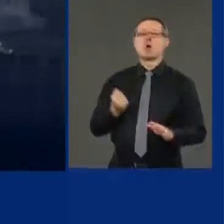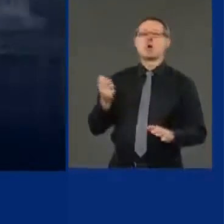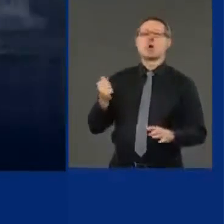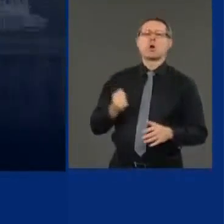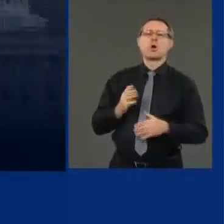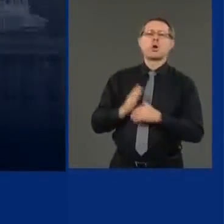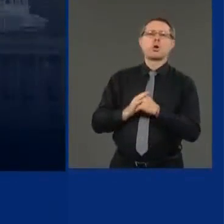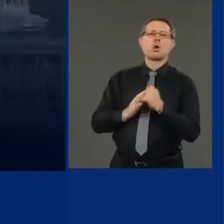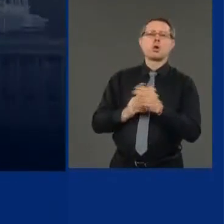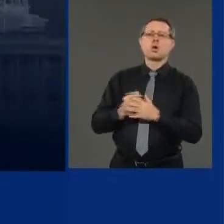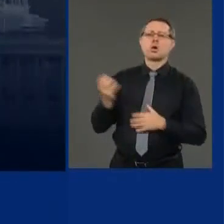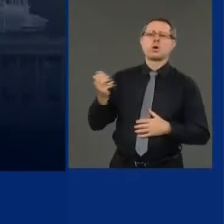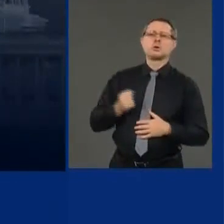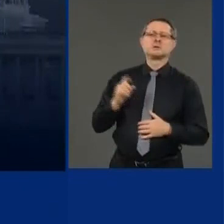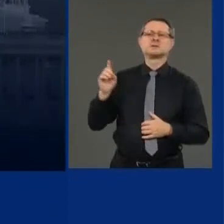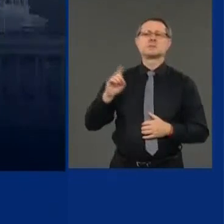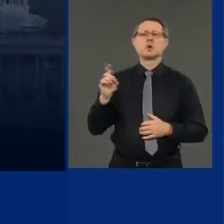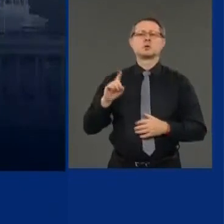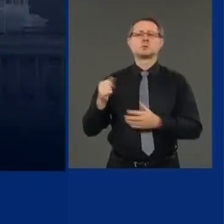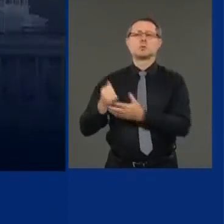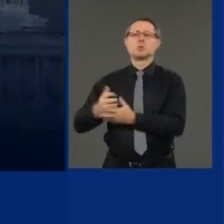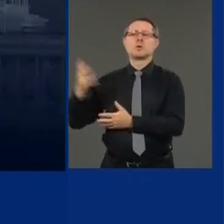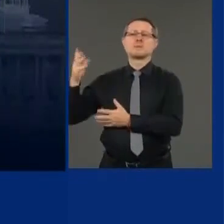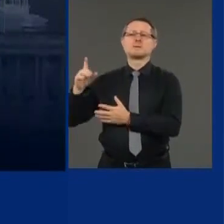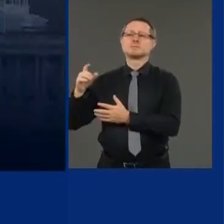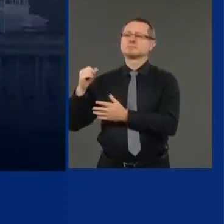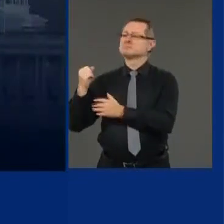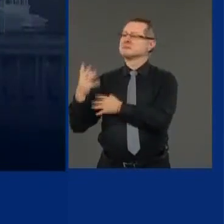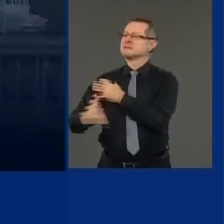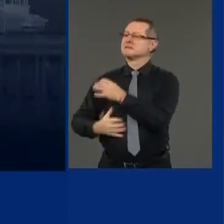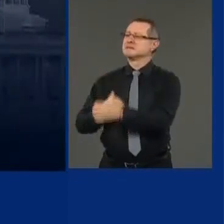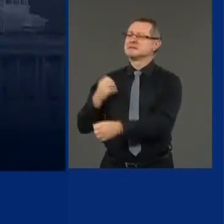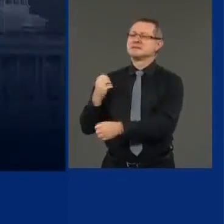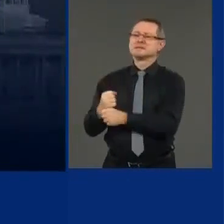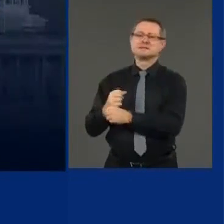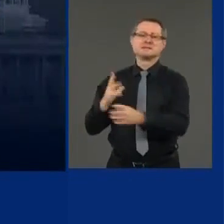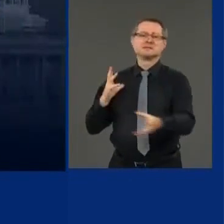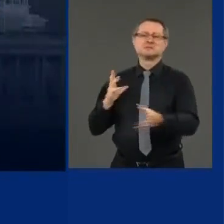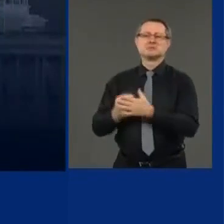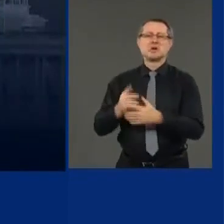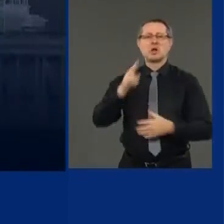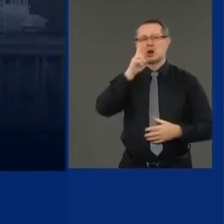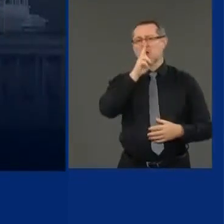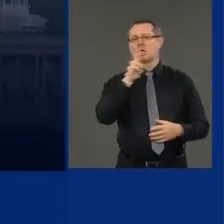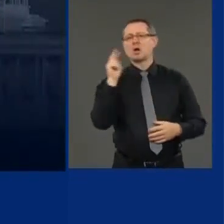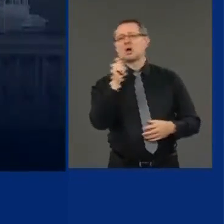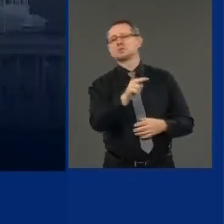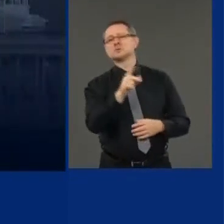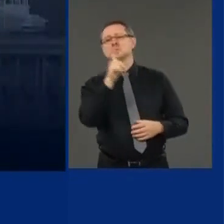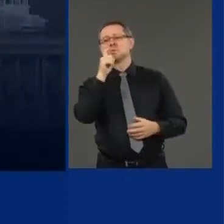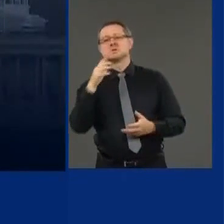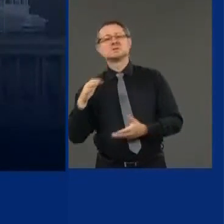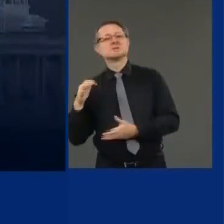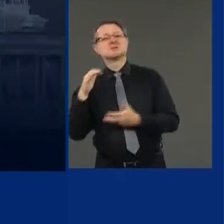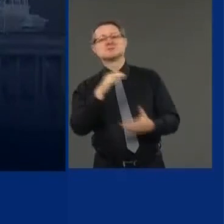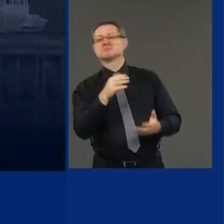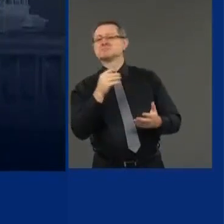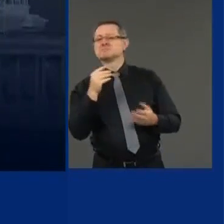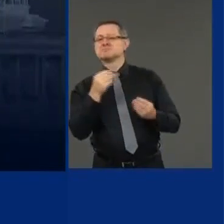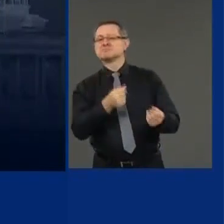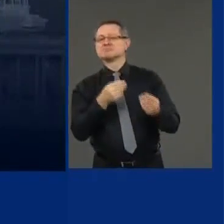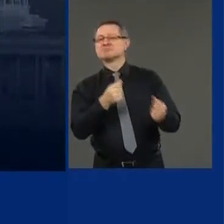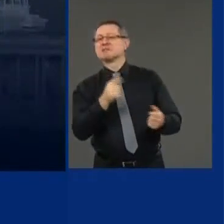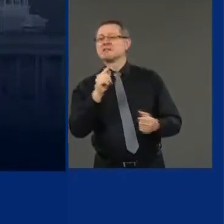years, for years. You look at who gives and who takes. If you want to get to that